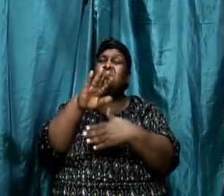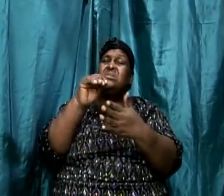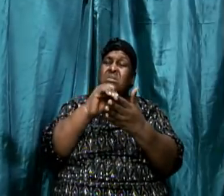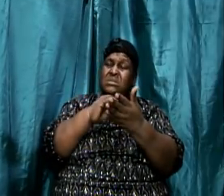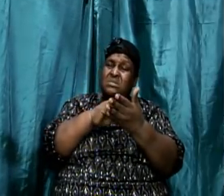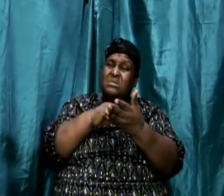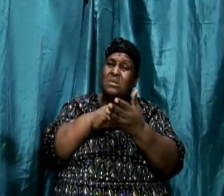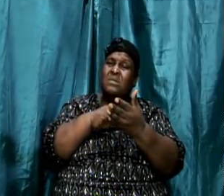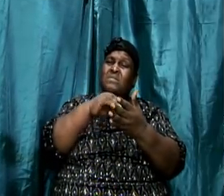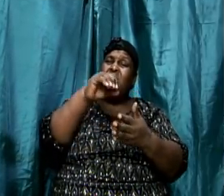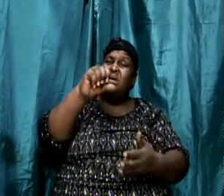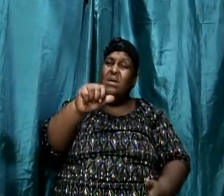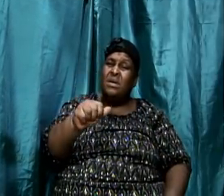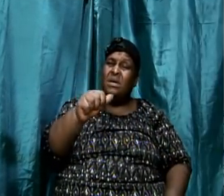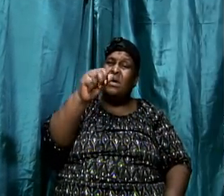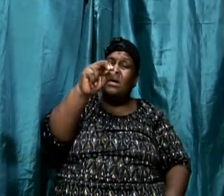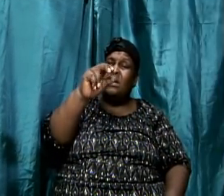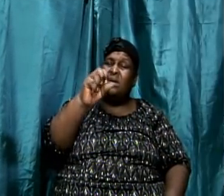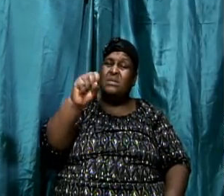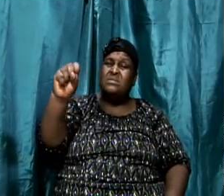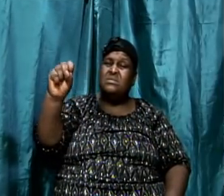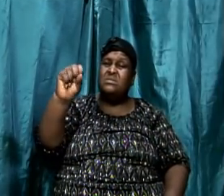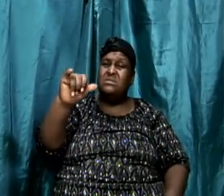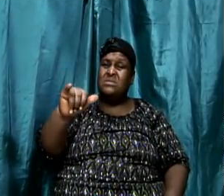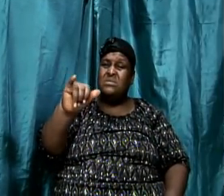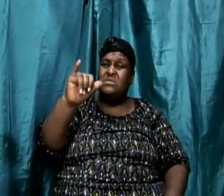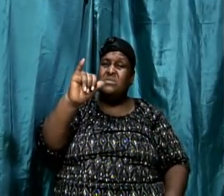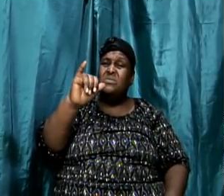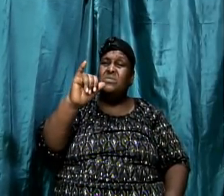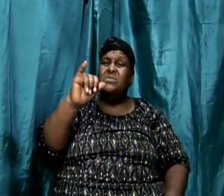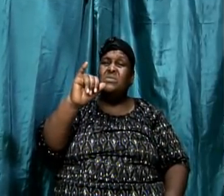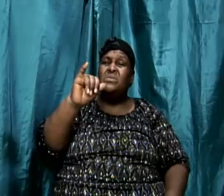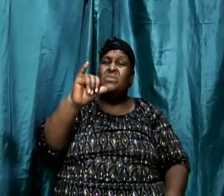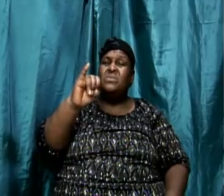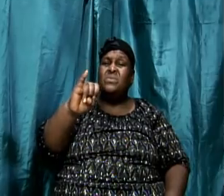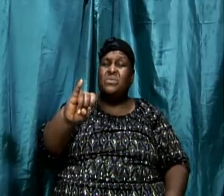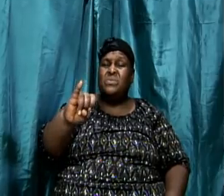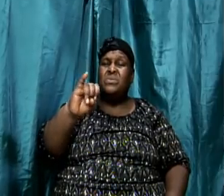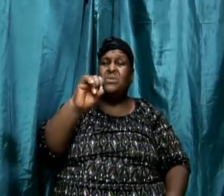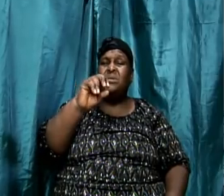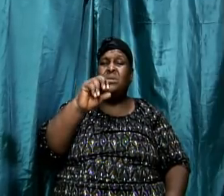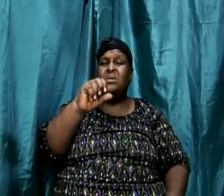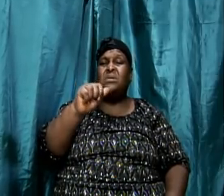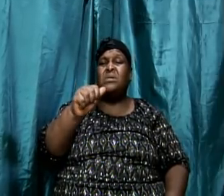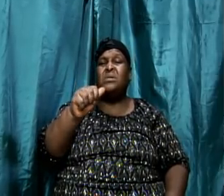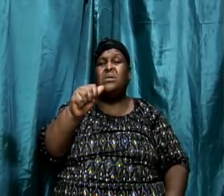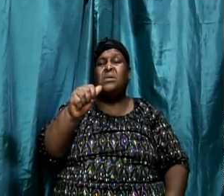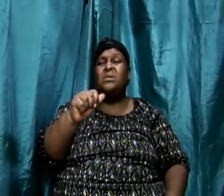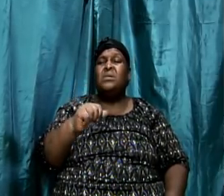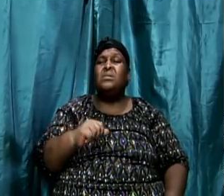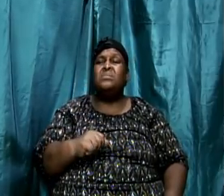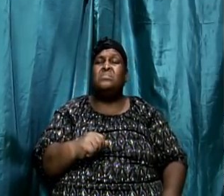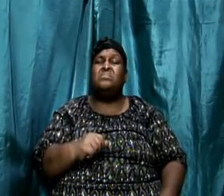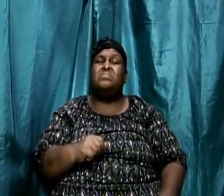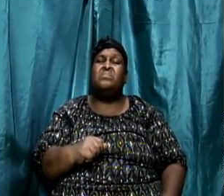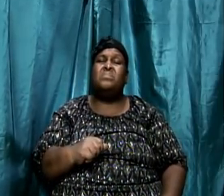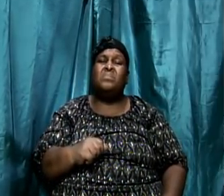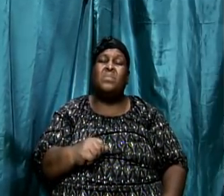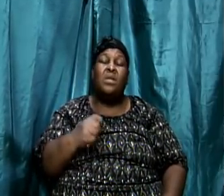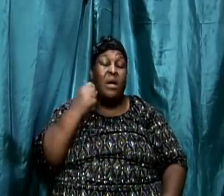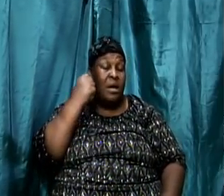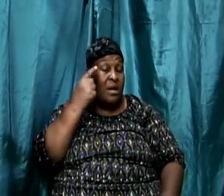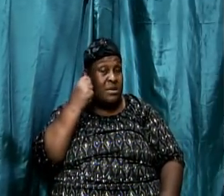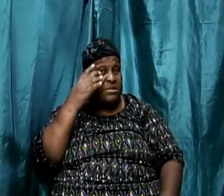for example. So how did this city relate to that authority? Nineveh, as I said before, was the capital city of Assyria. Now we understand why